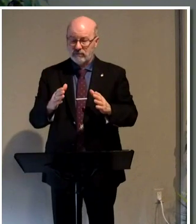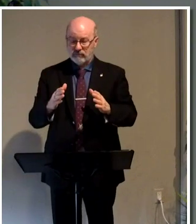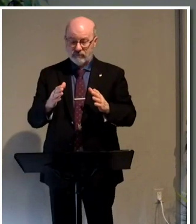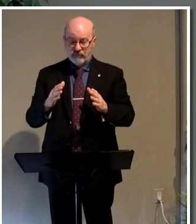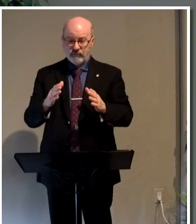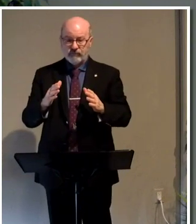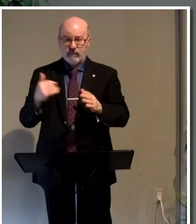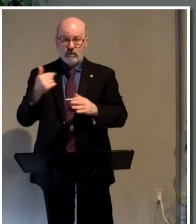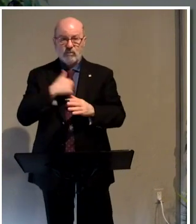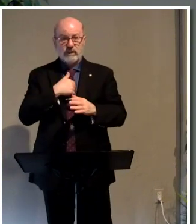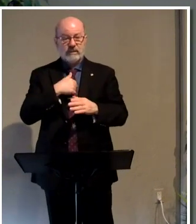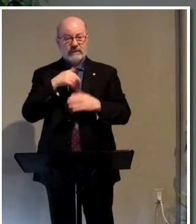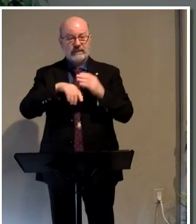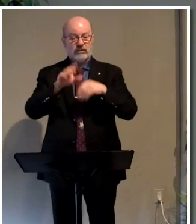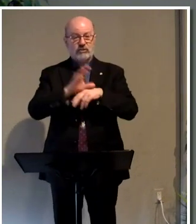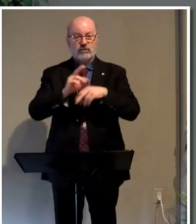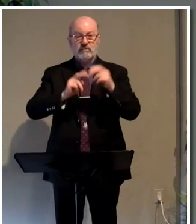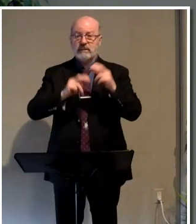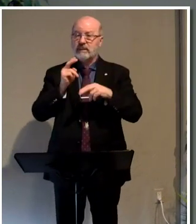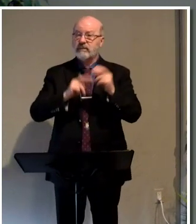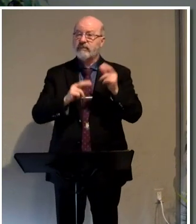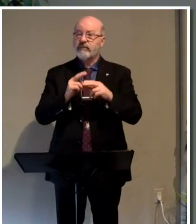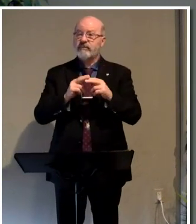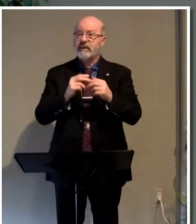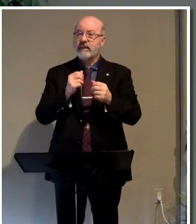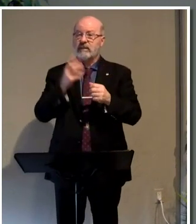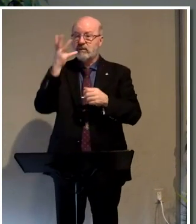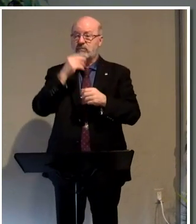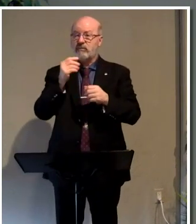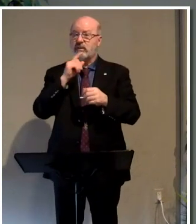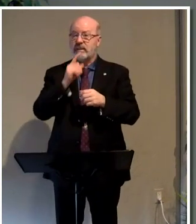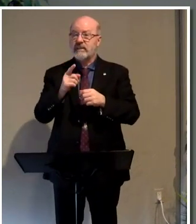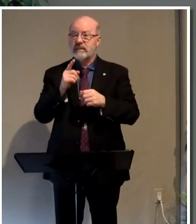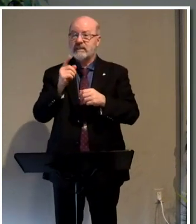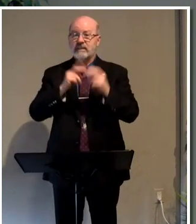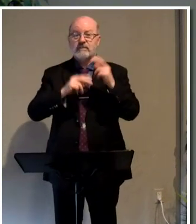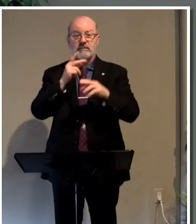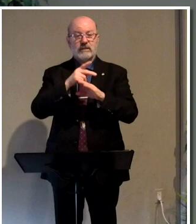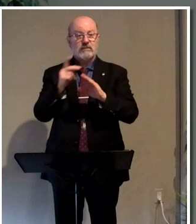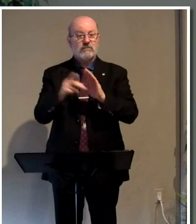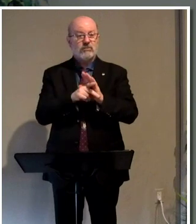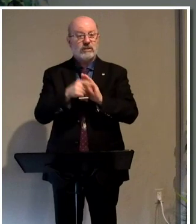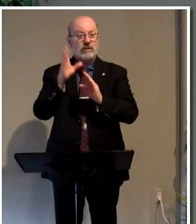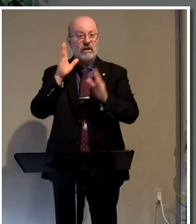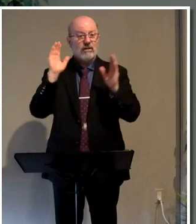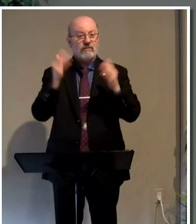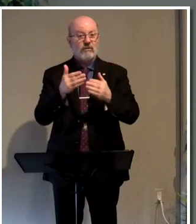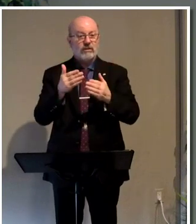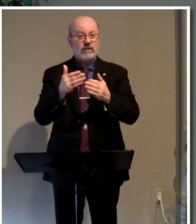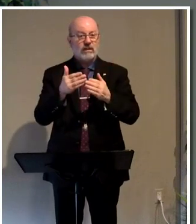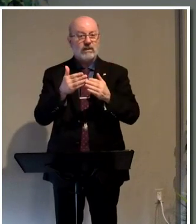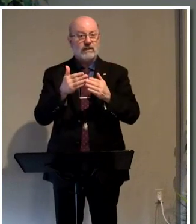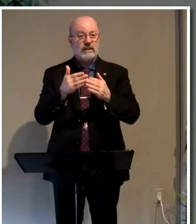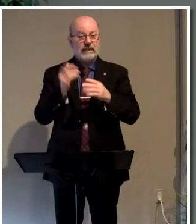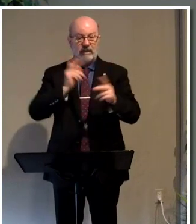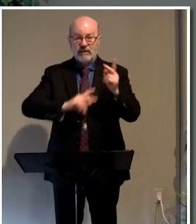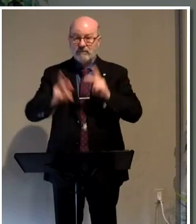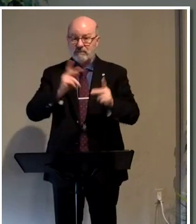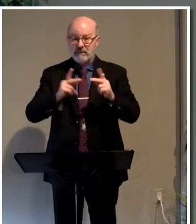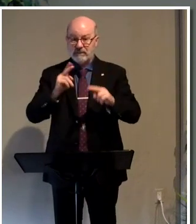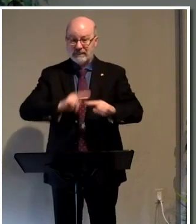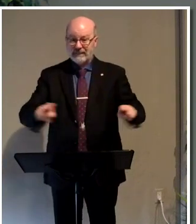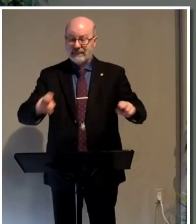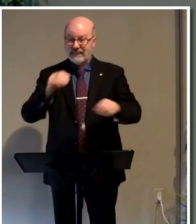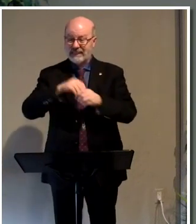We are in this church building. And as lovely as it is, the building project that God is focused on is the people that is sitting